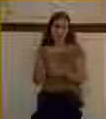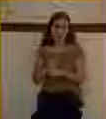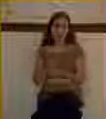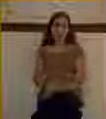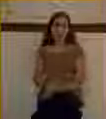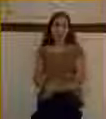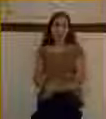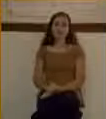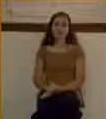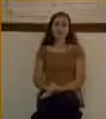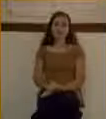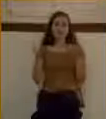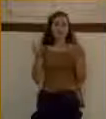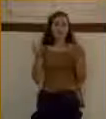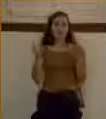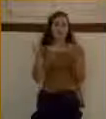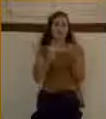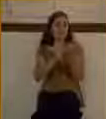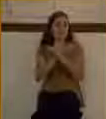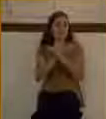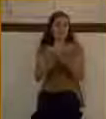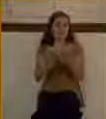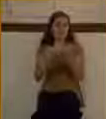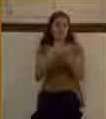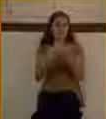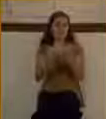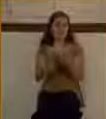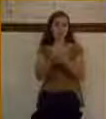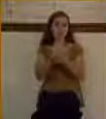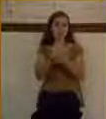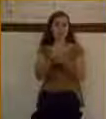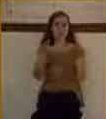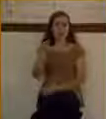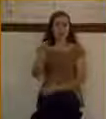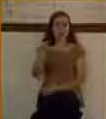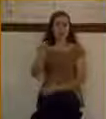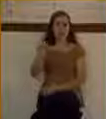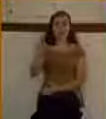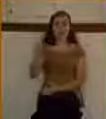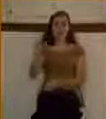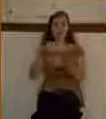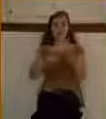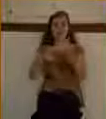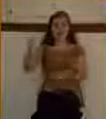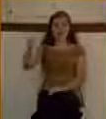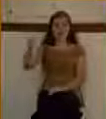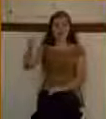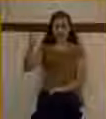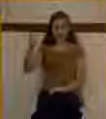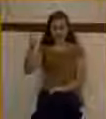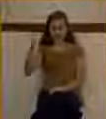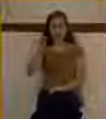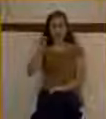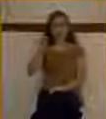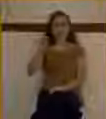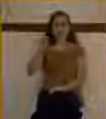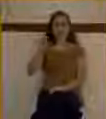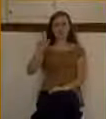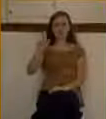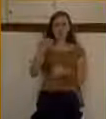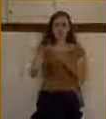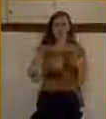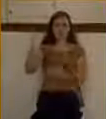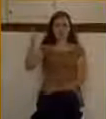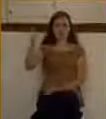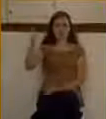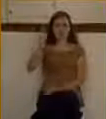Would you take your Bible, open to the Gospel of Mark chapter 10, the Gospel of Mark chapter 10. We're going to be looking at verses